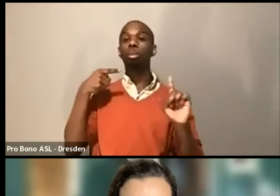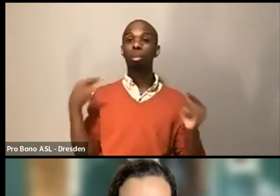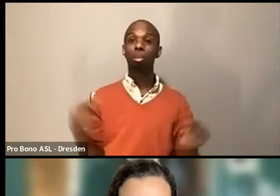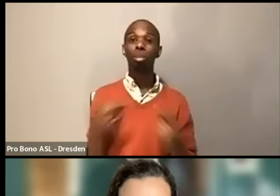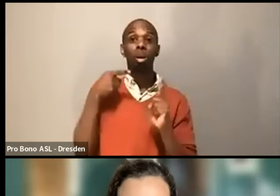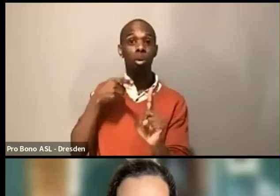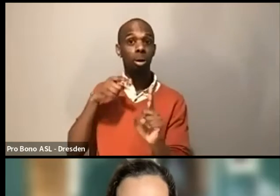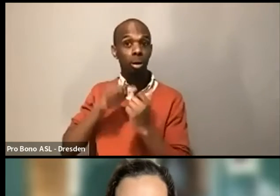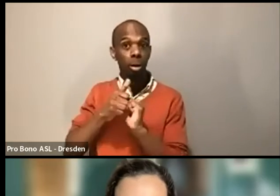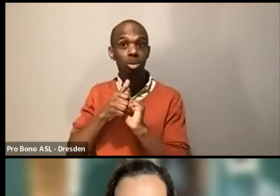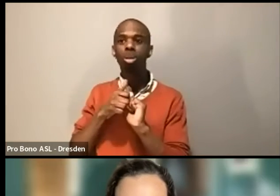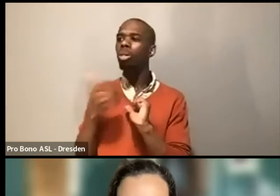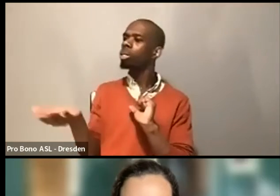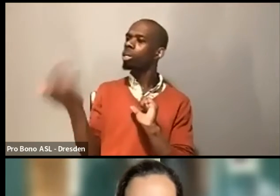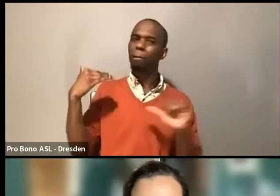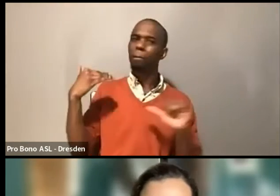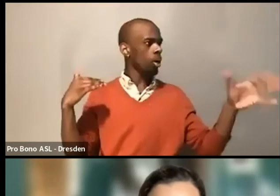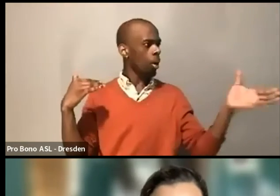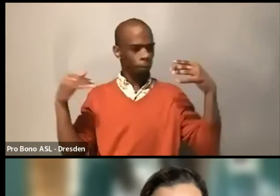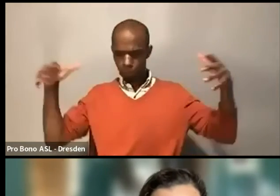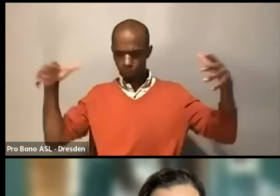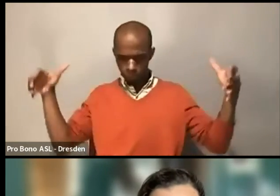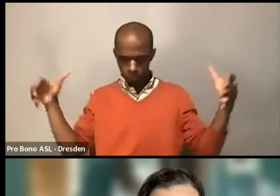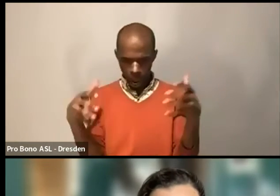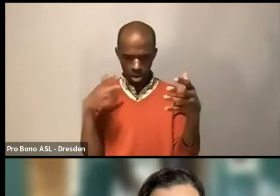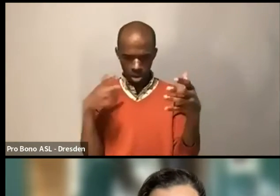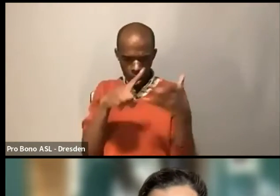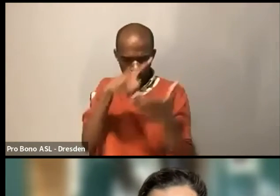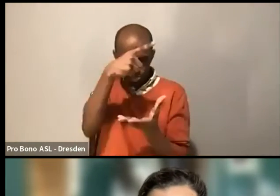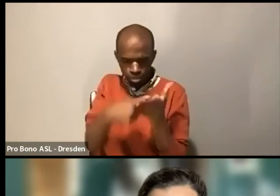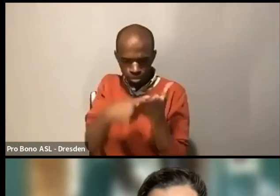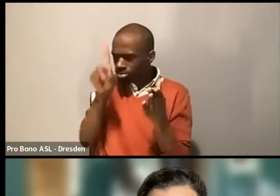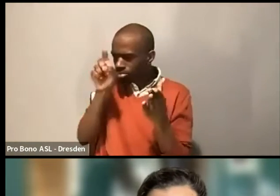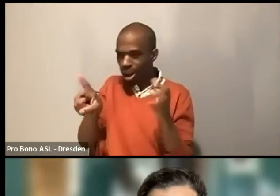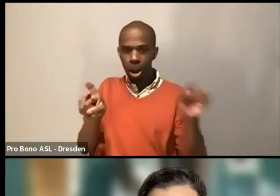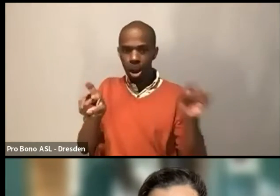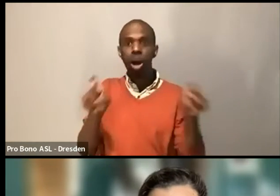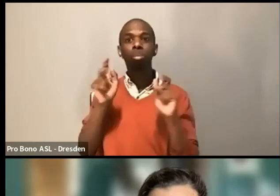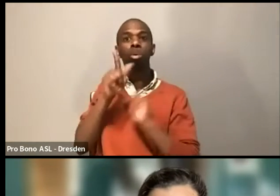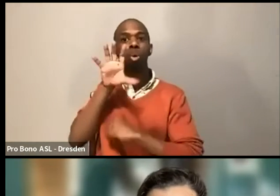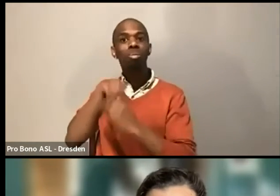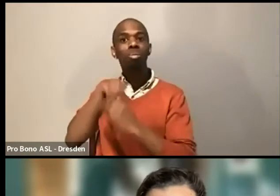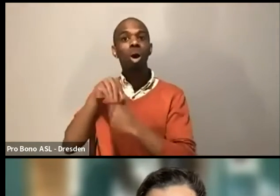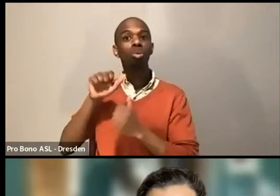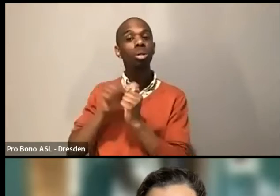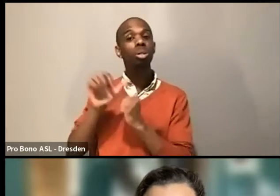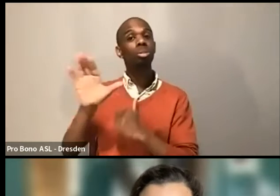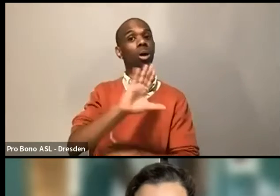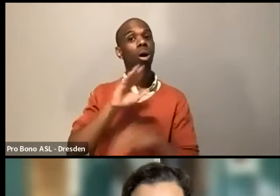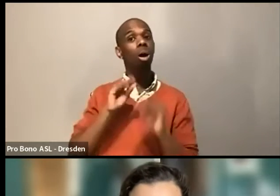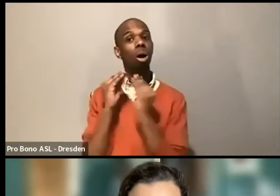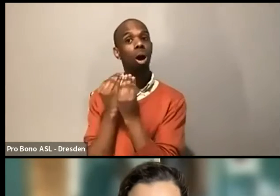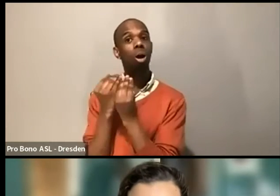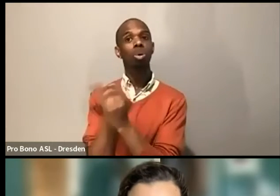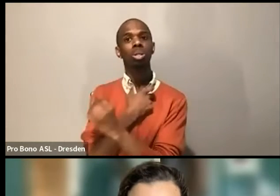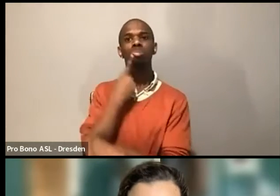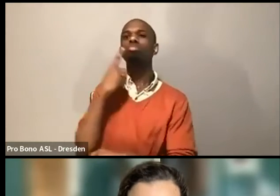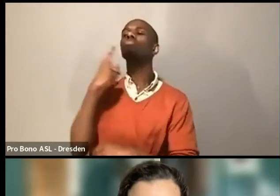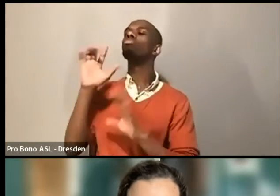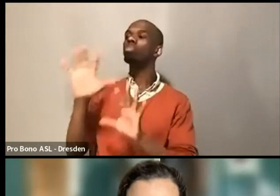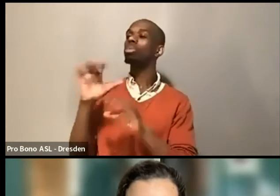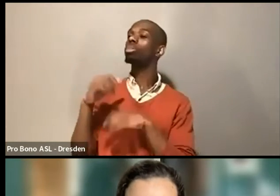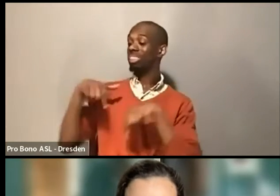creating a caregiver affinity space, asking the people in your organization, let's review this past year. And we also, um,